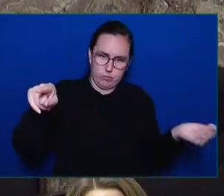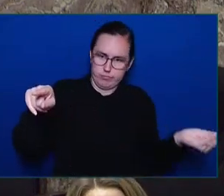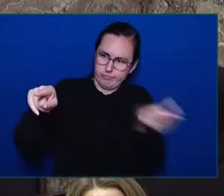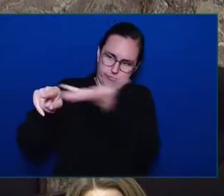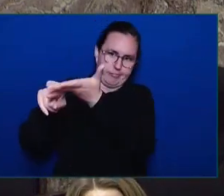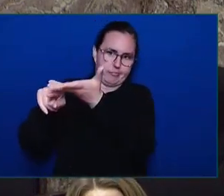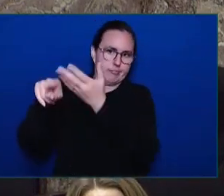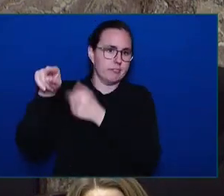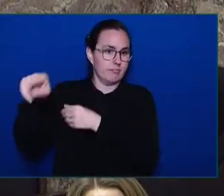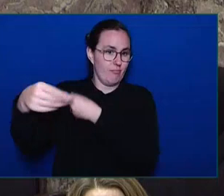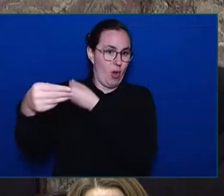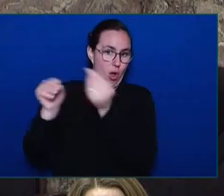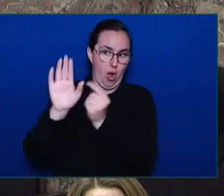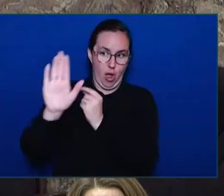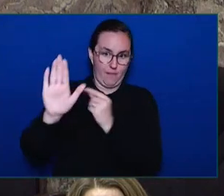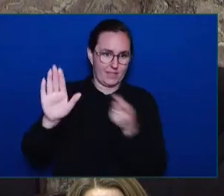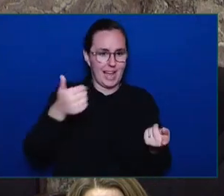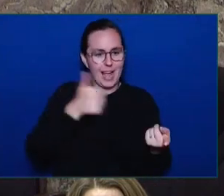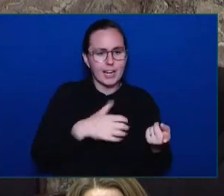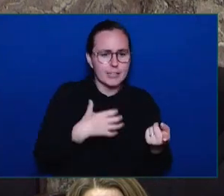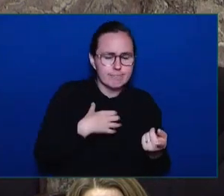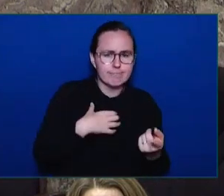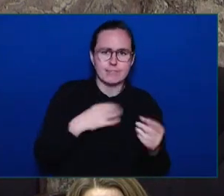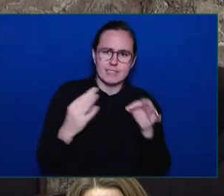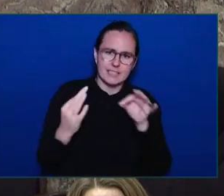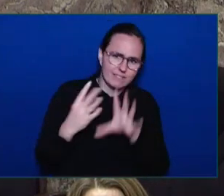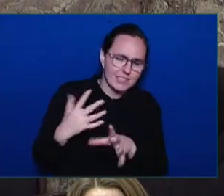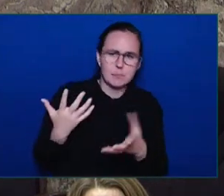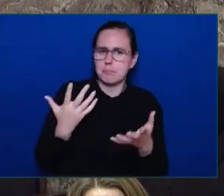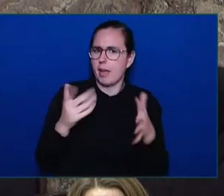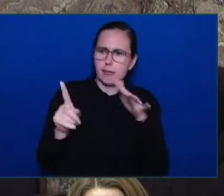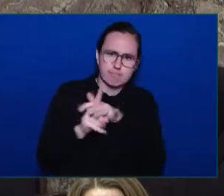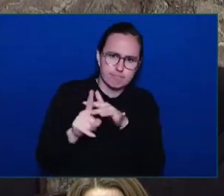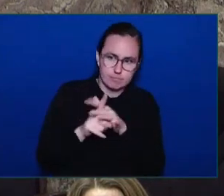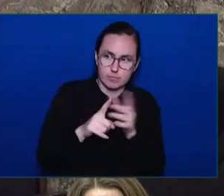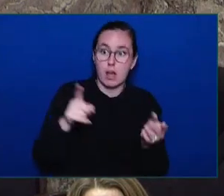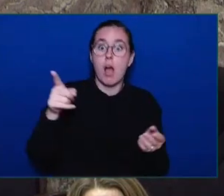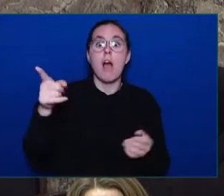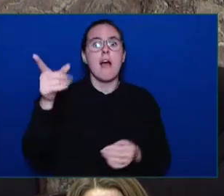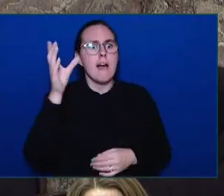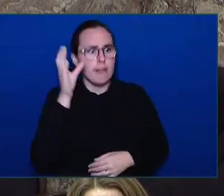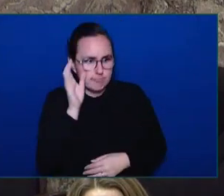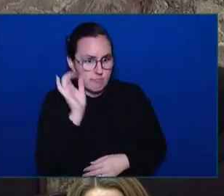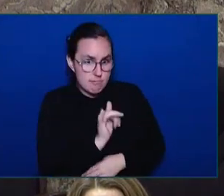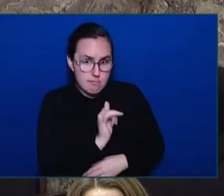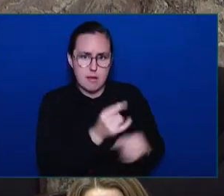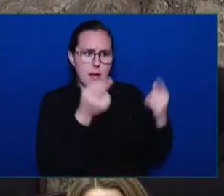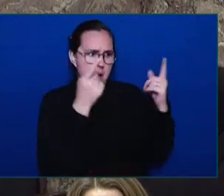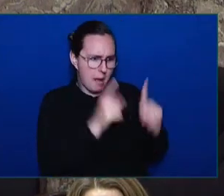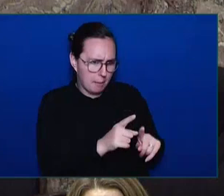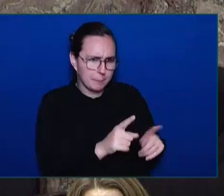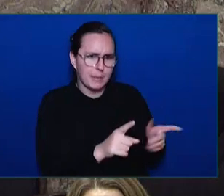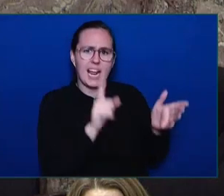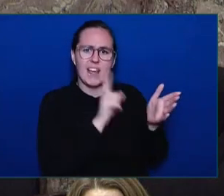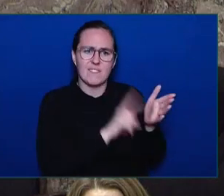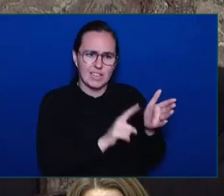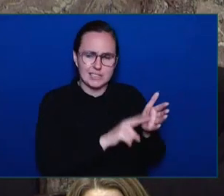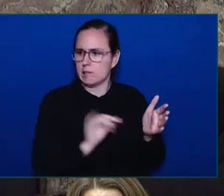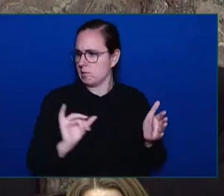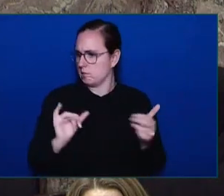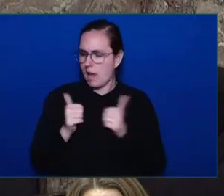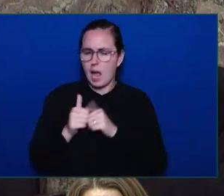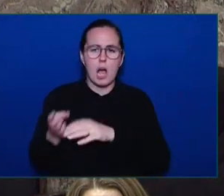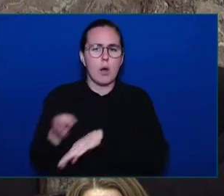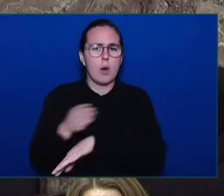And we're going to continue to act, Honourable Speaker, to make the changes for women's health. Some of the most significant